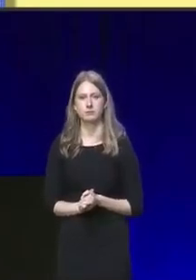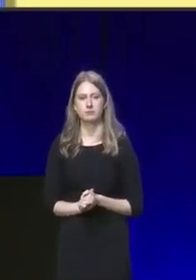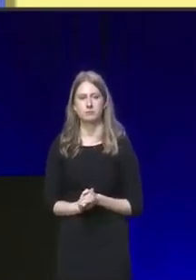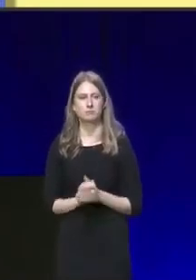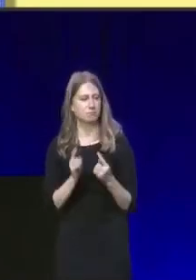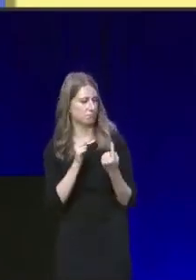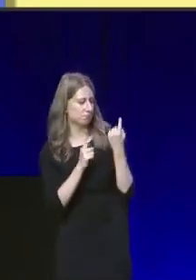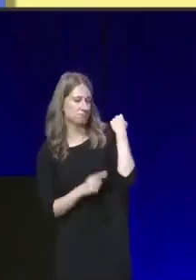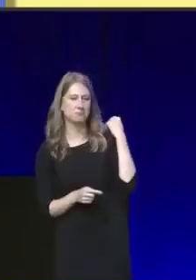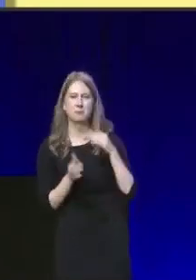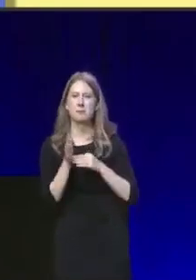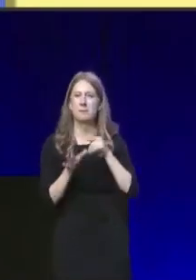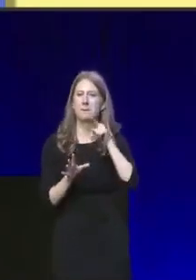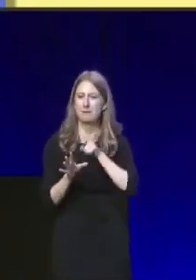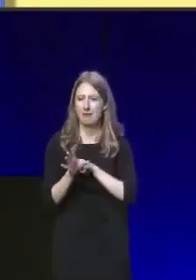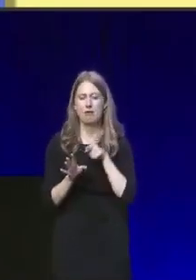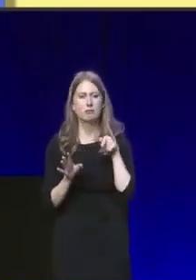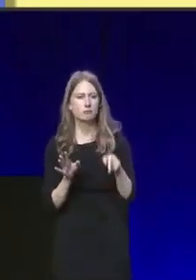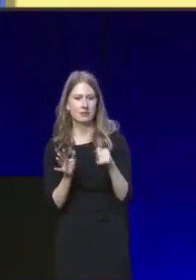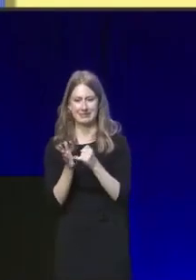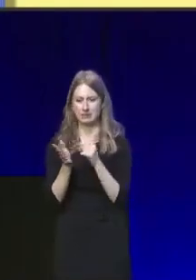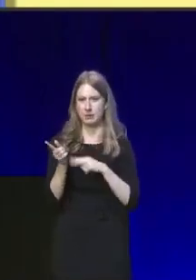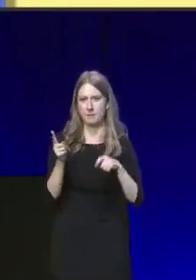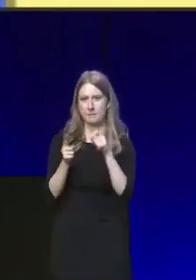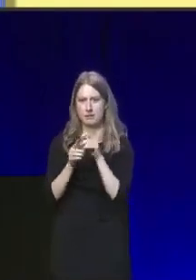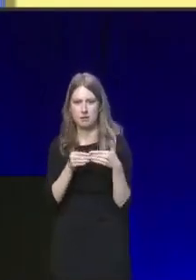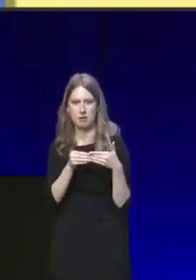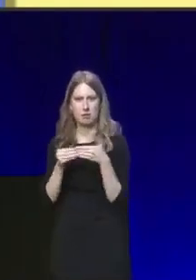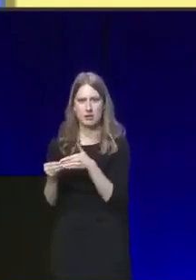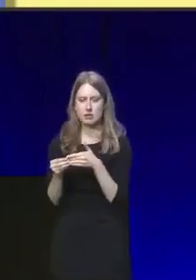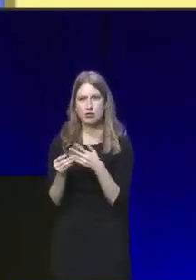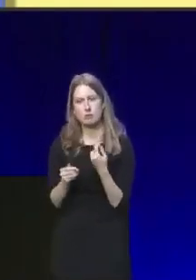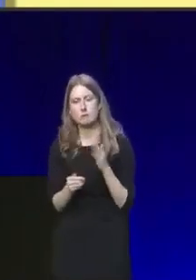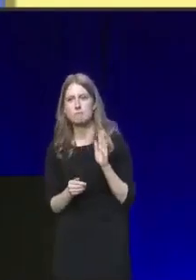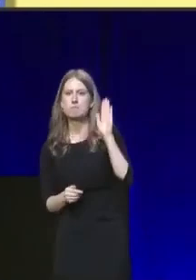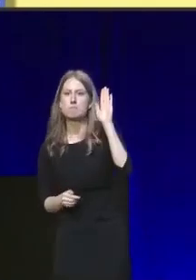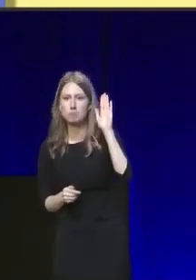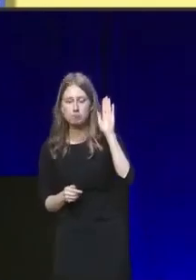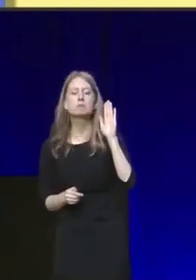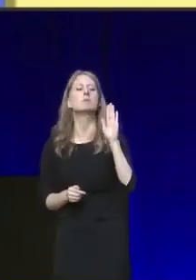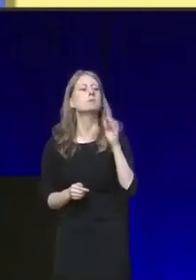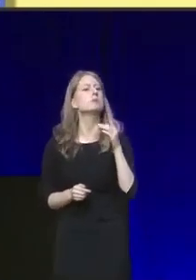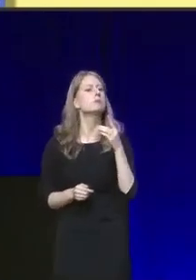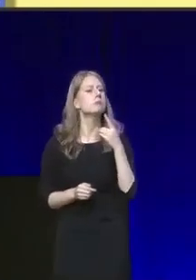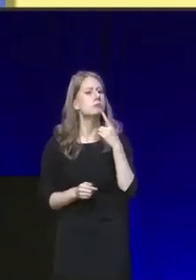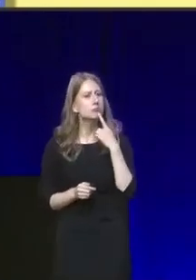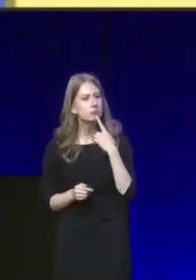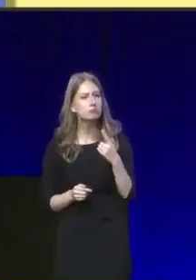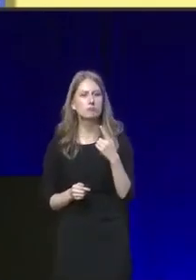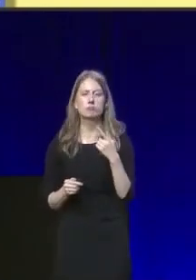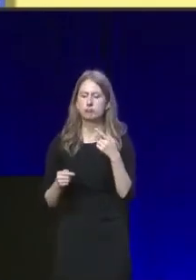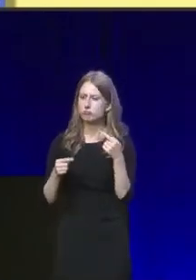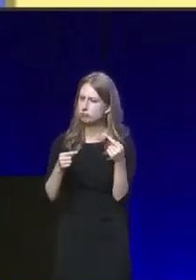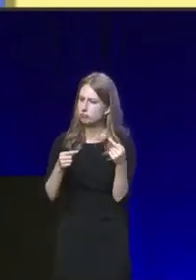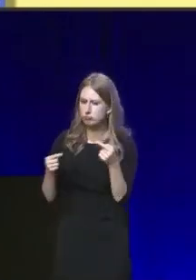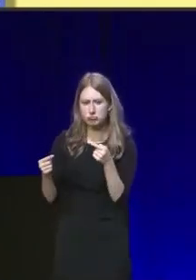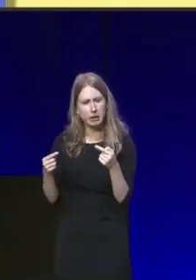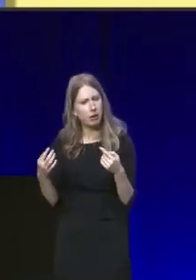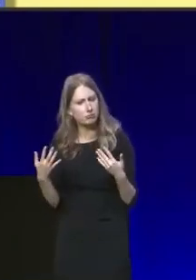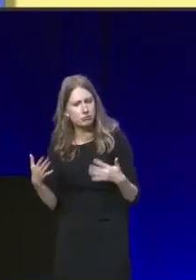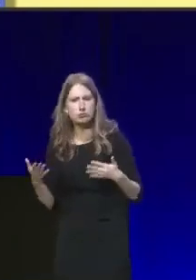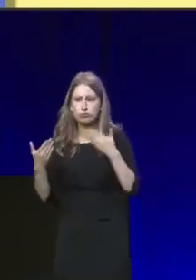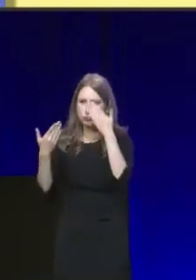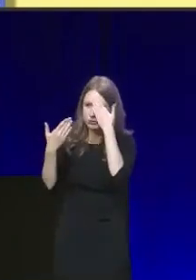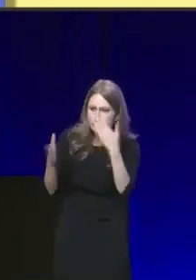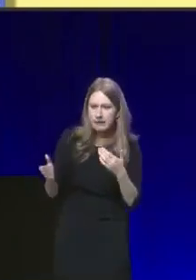When I stood for the party leadership back in May, I said I would enable honest, candid, respectful internal